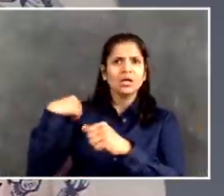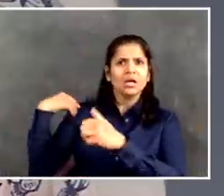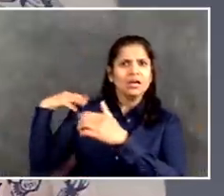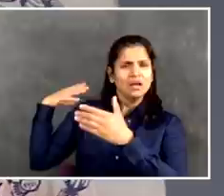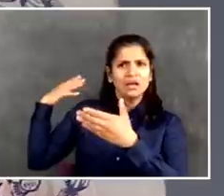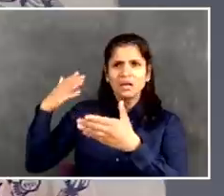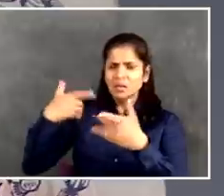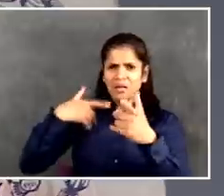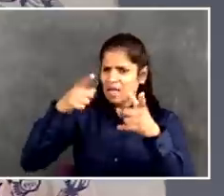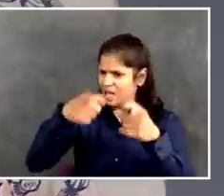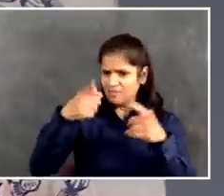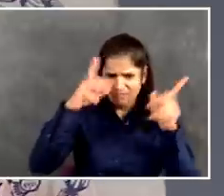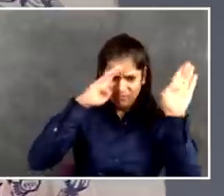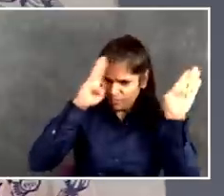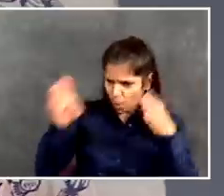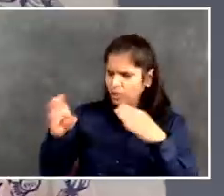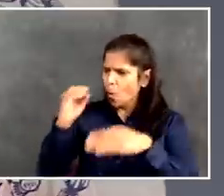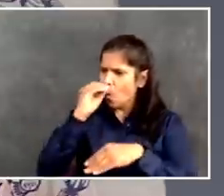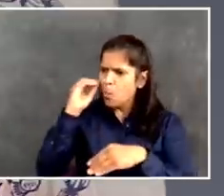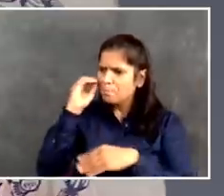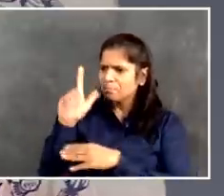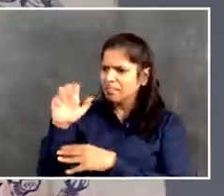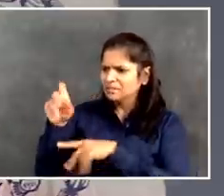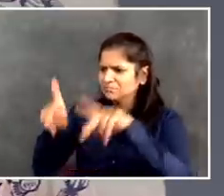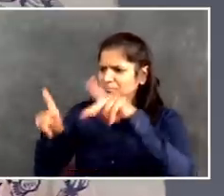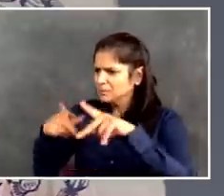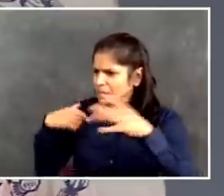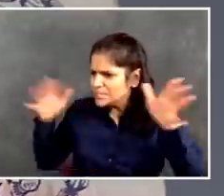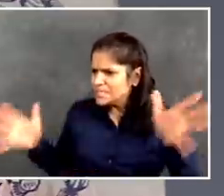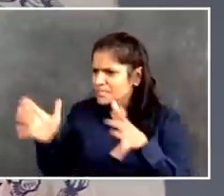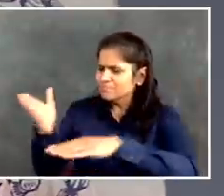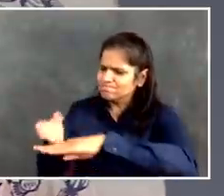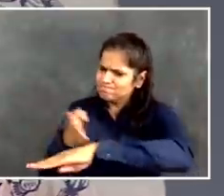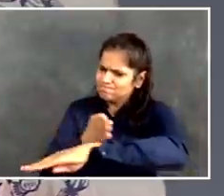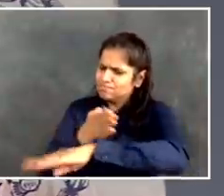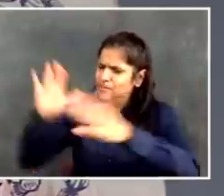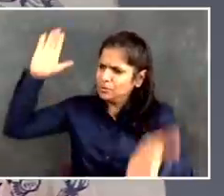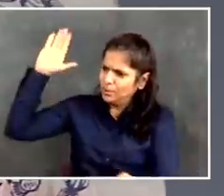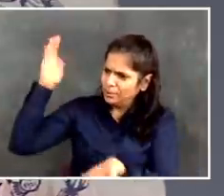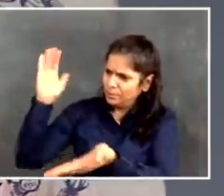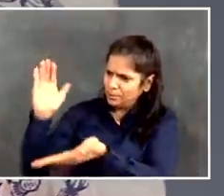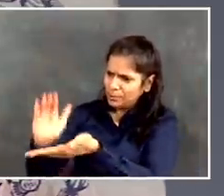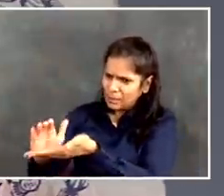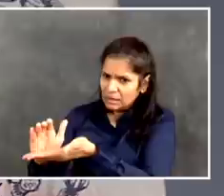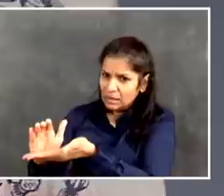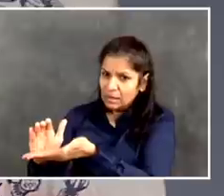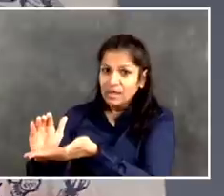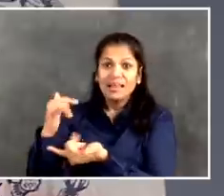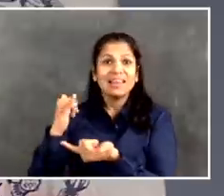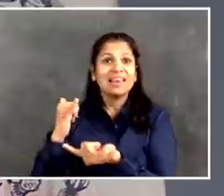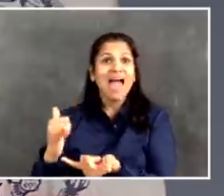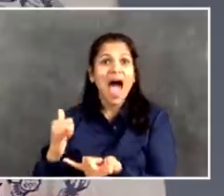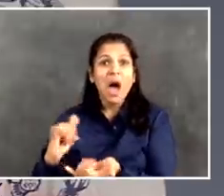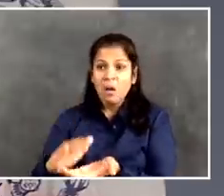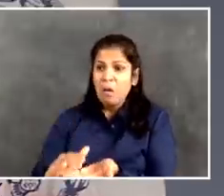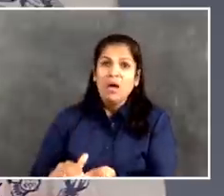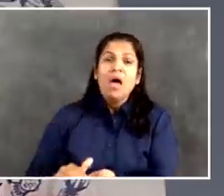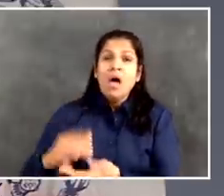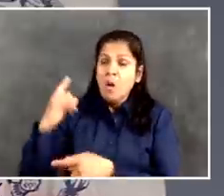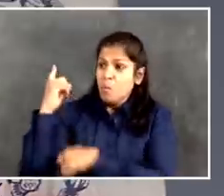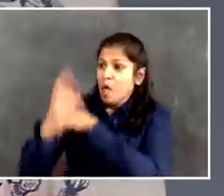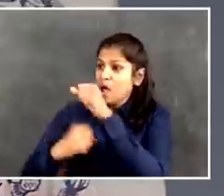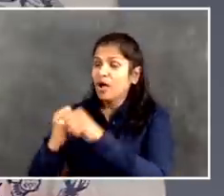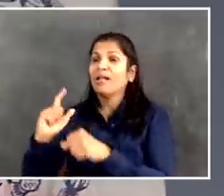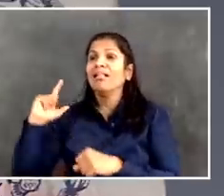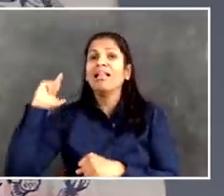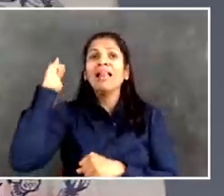Does New York City have a new strategy to deal with homelessness in the subway as essential workers commute? Or